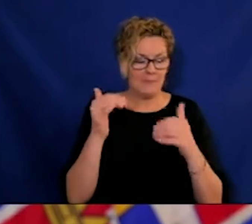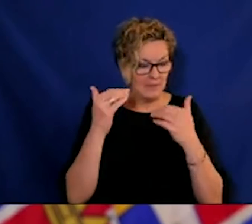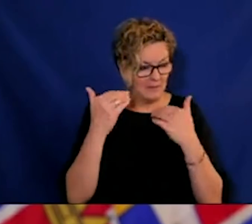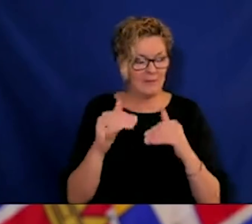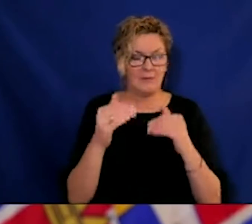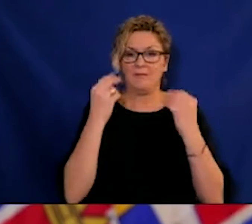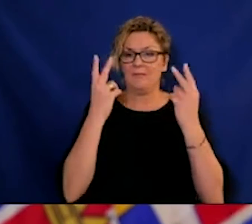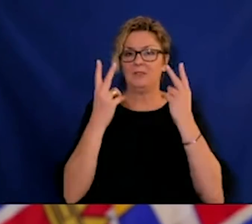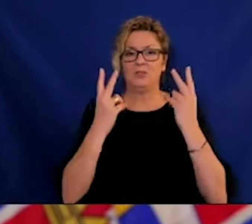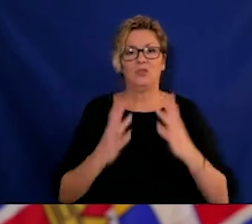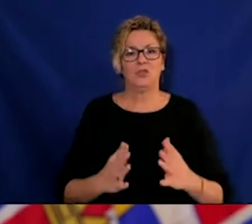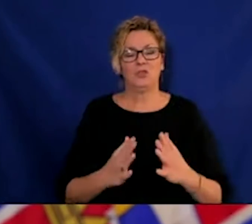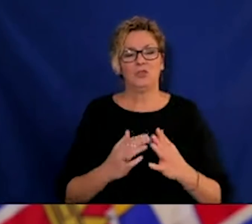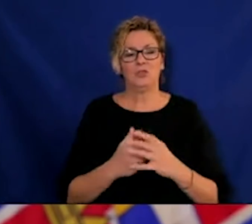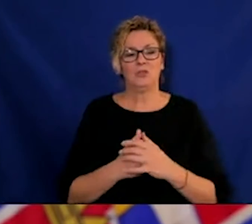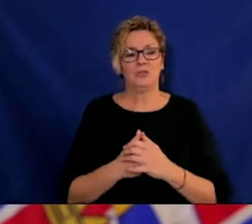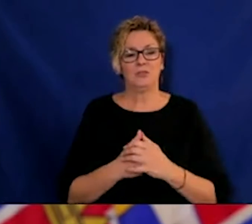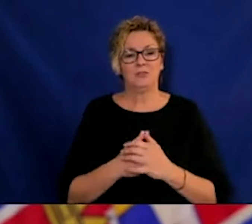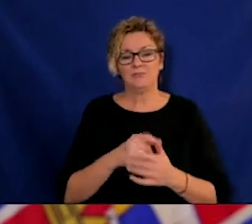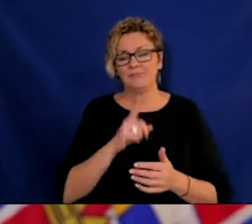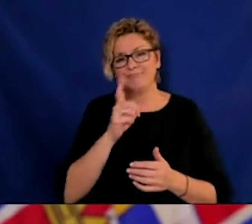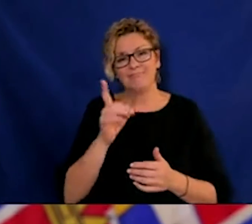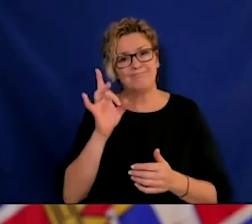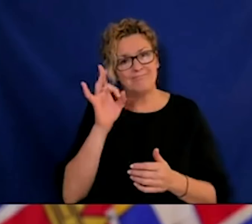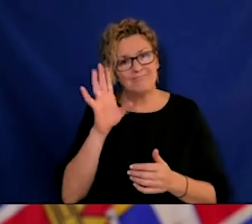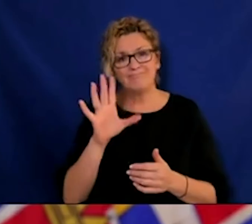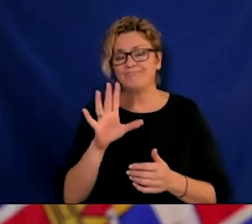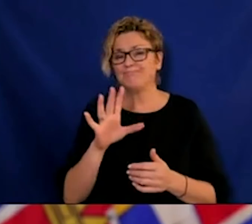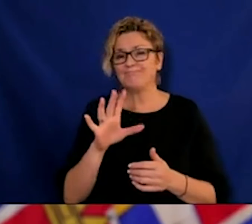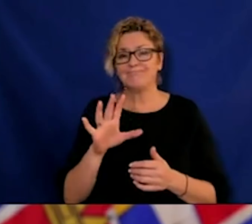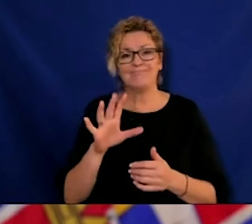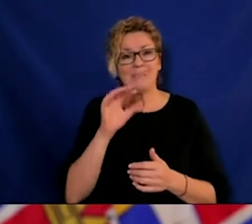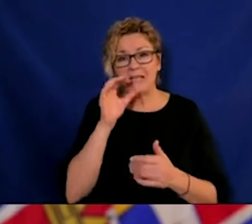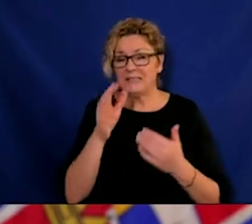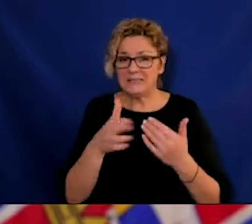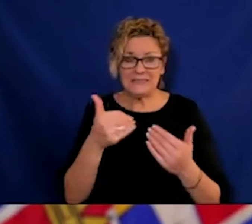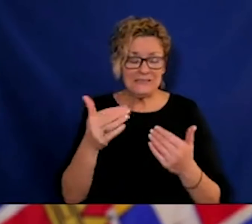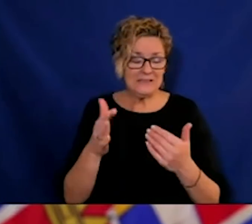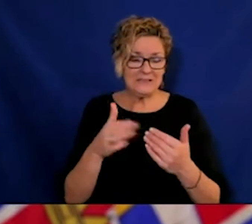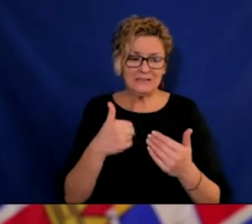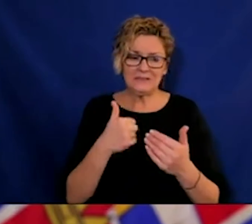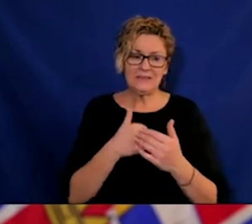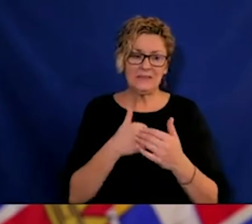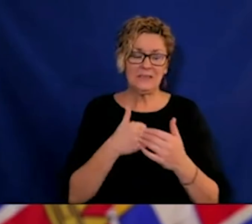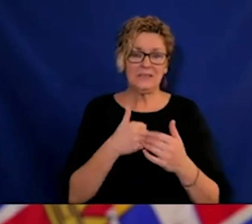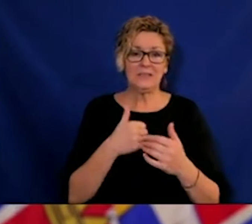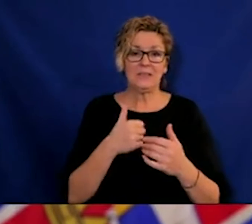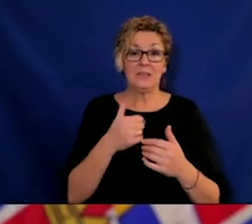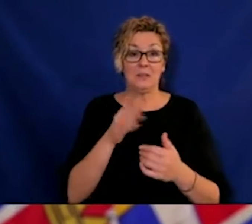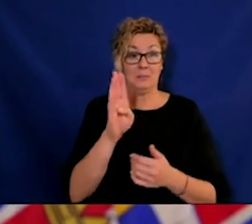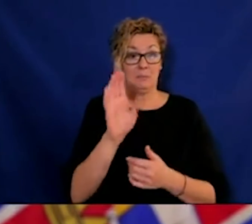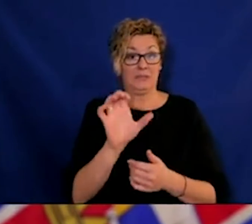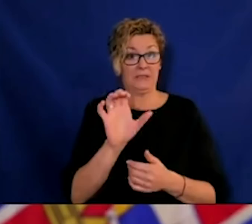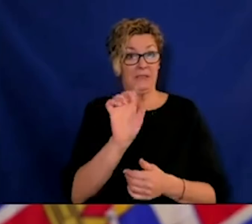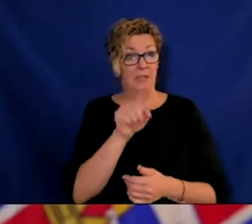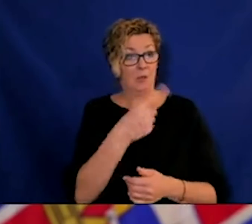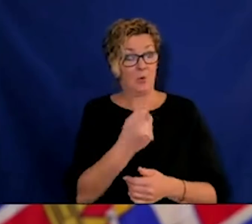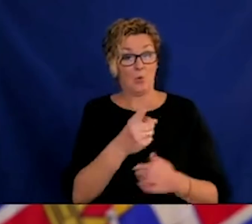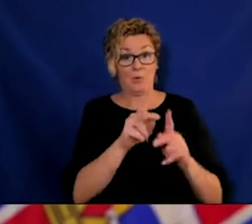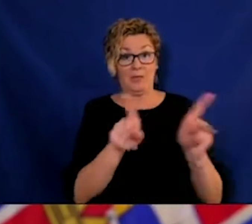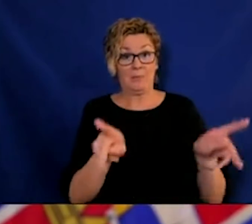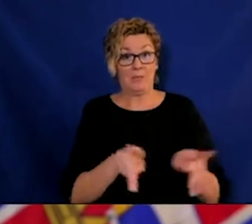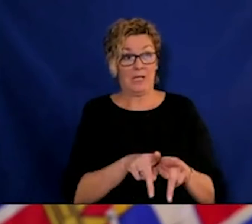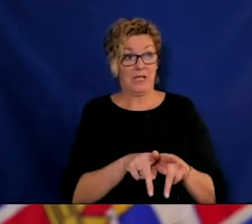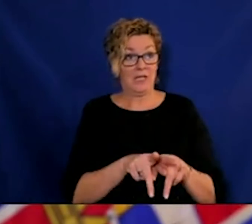so it is an incredibly challenging time, and we're not alone in that, we're seeing this across the country, we're seeing this across